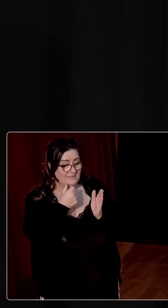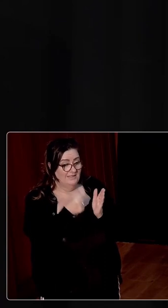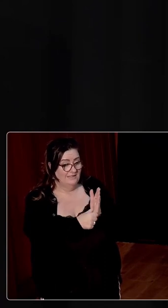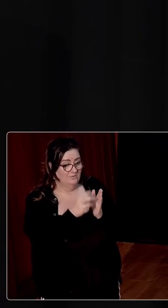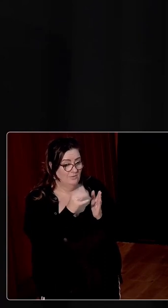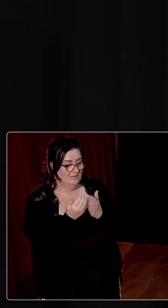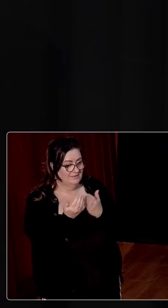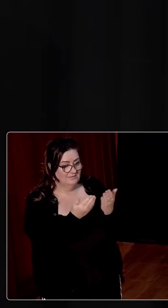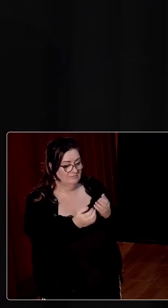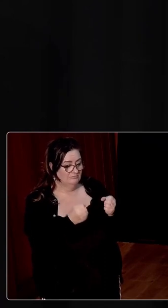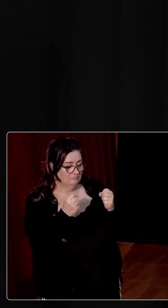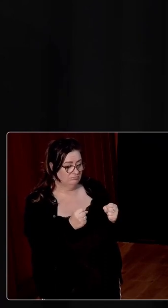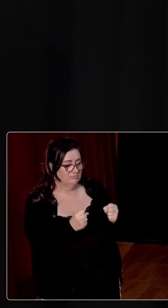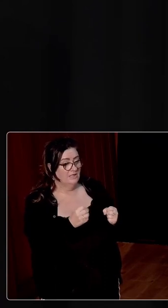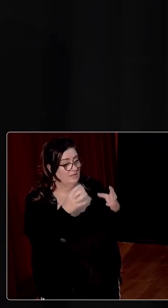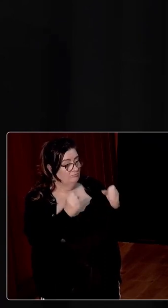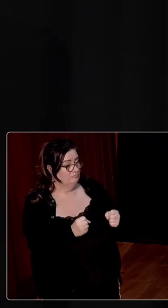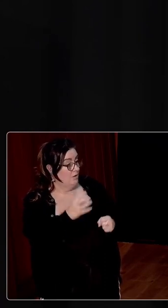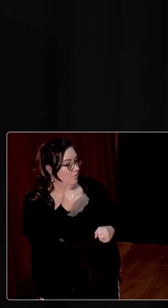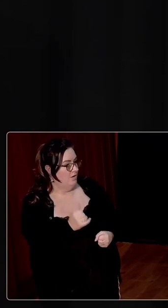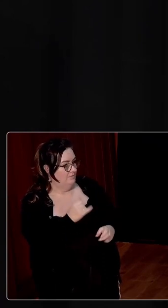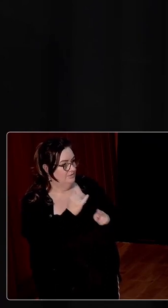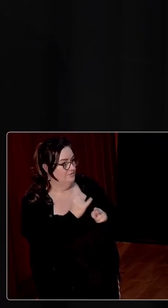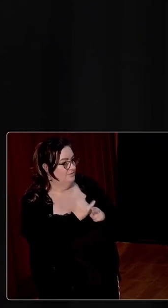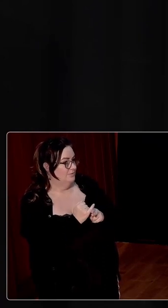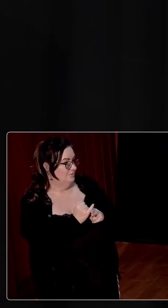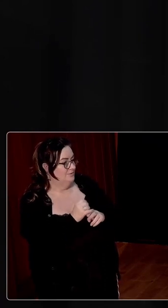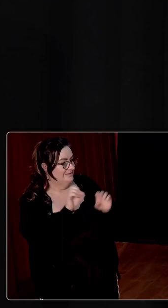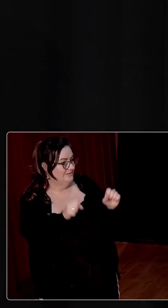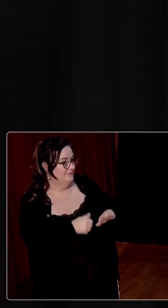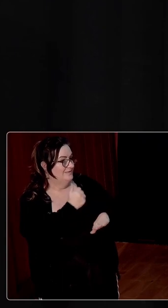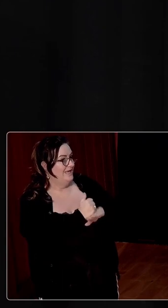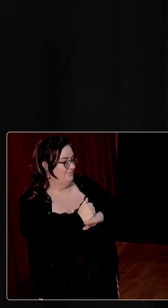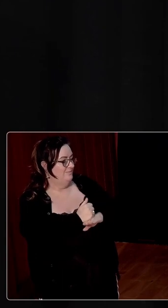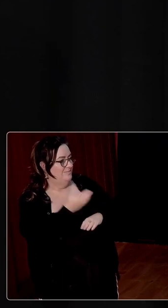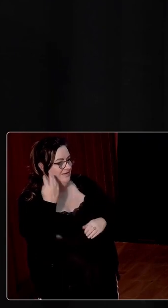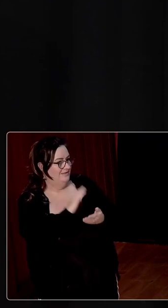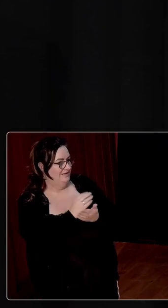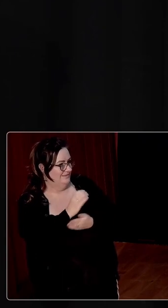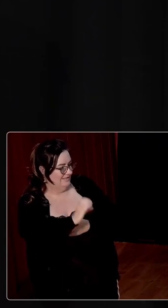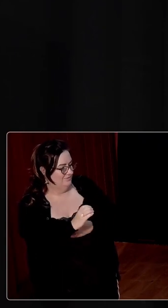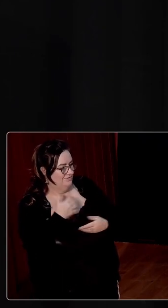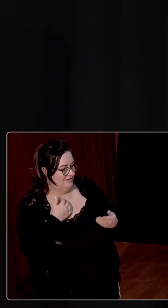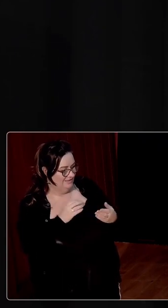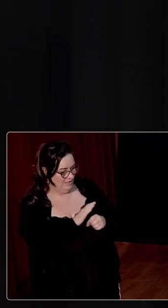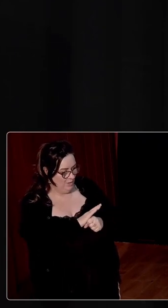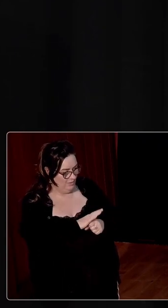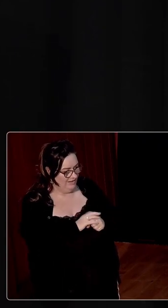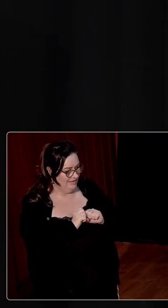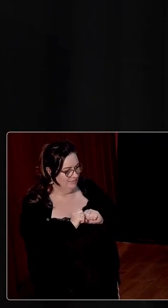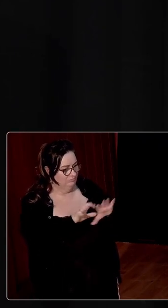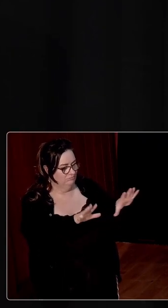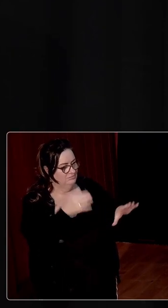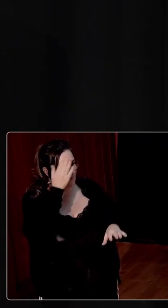literacy is so strong. It's strong because the school system that had been established in the 19th century is at a parish level and spans the entire